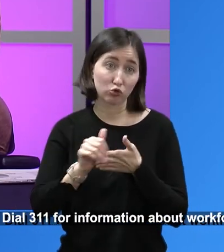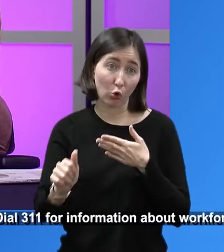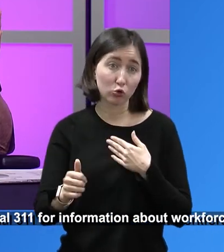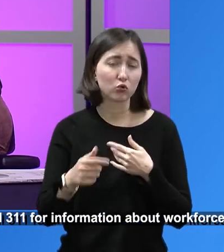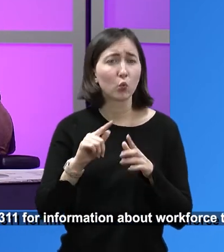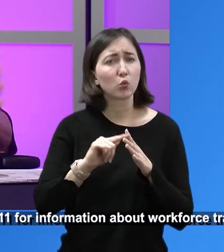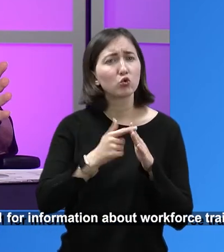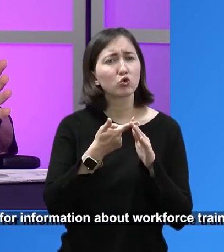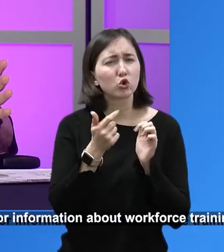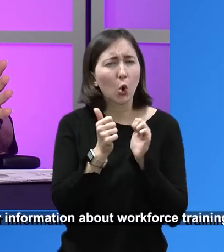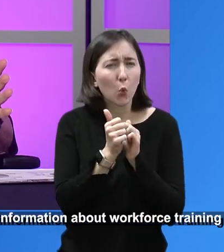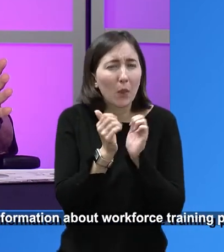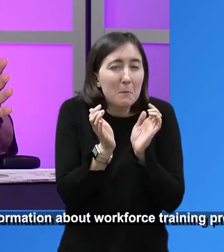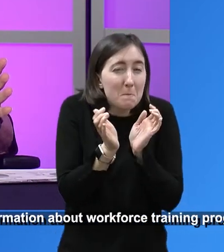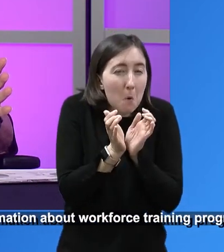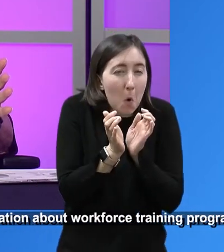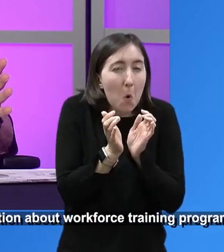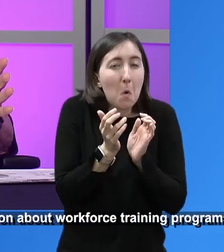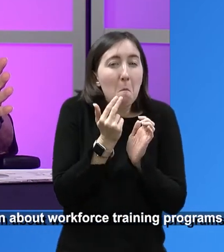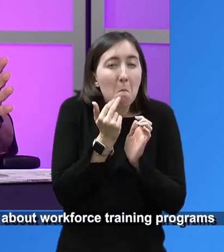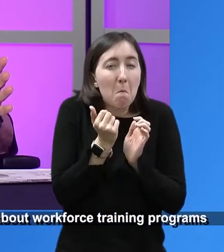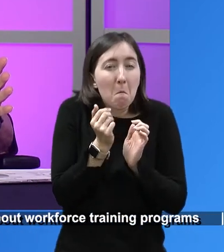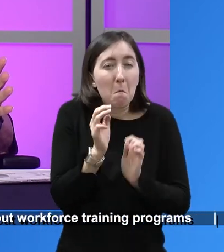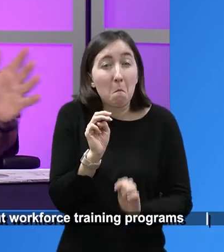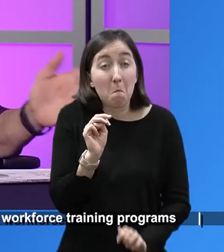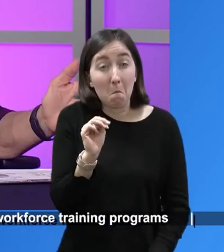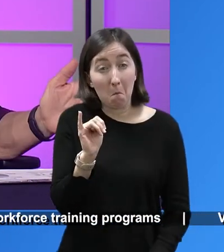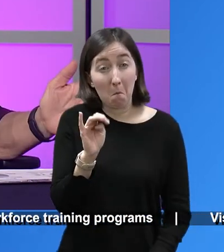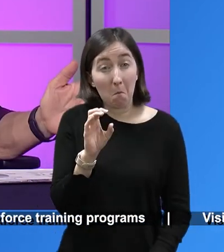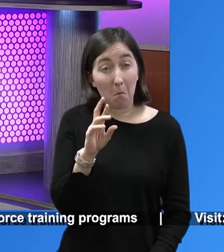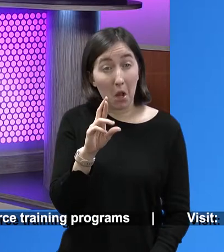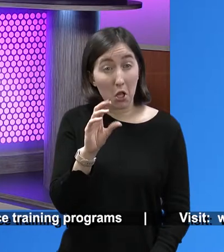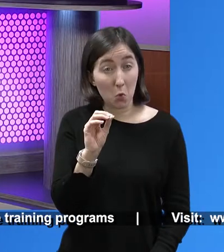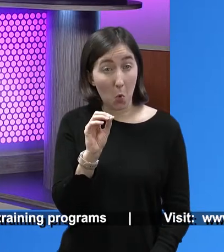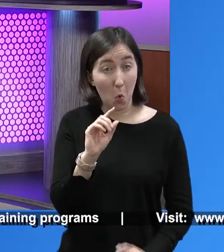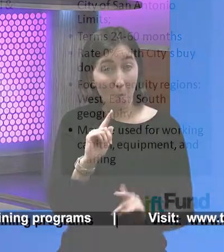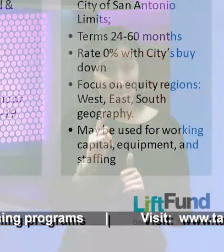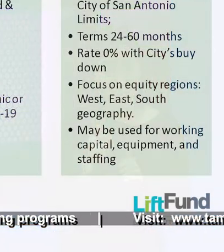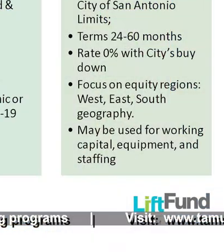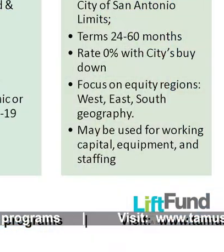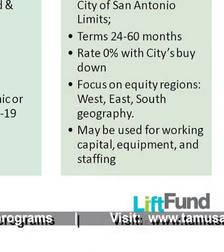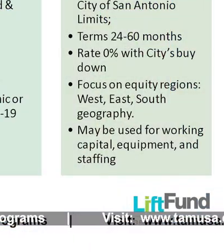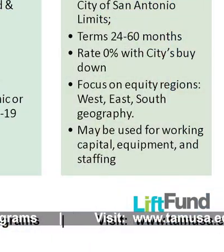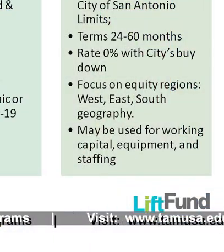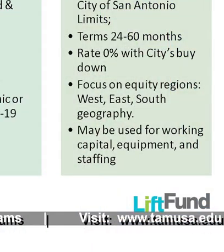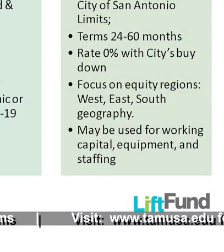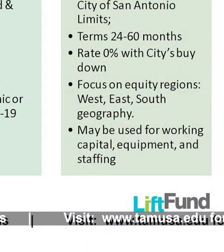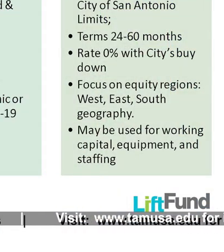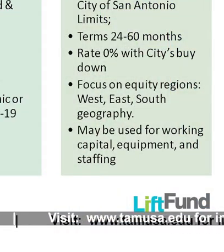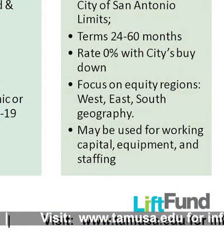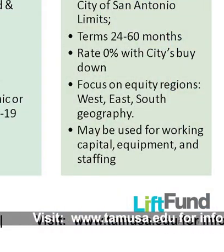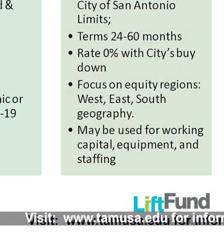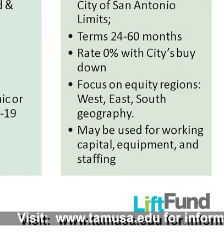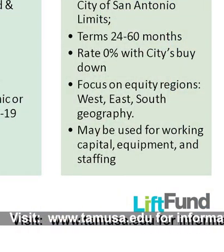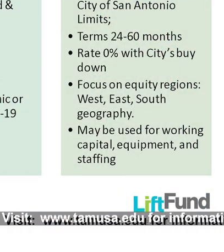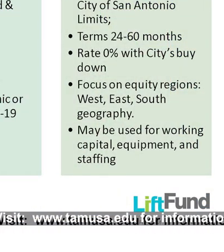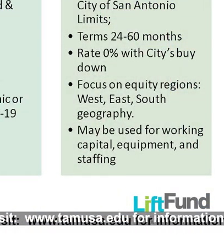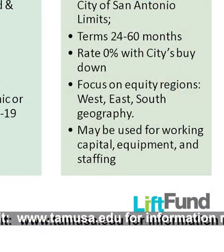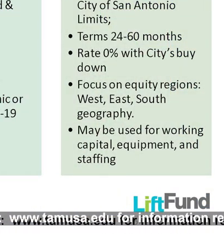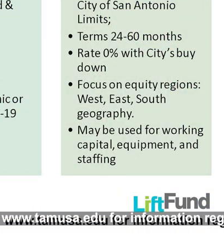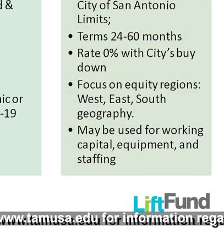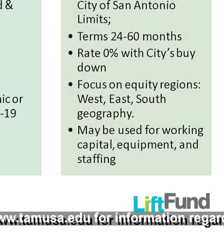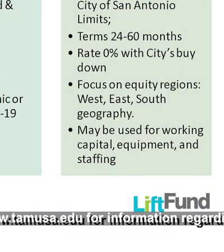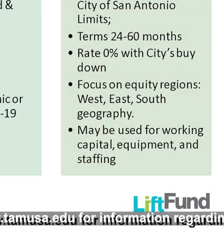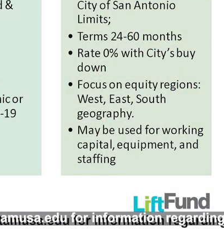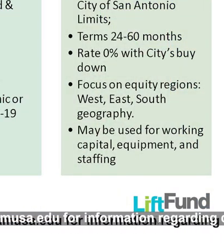So let's start with the micro first. And I'll let you take that one. Yeah. So we are an SBA lender, as I mentioned earlier,